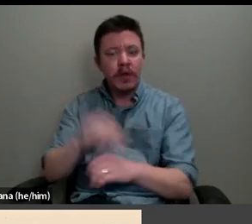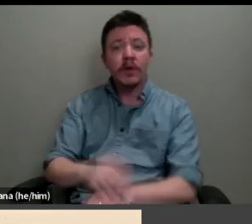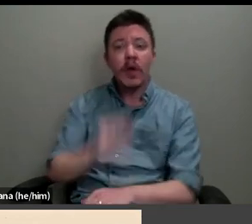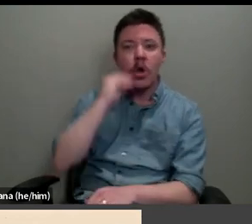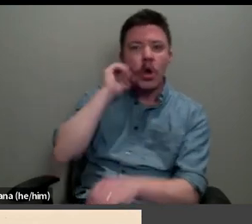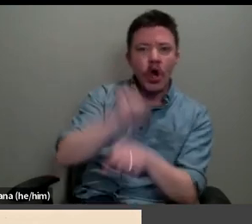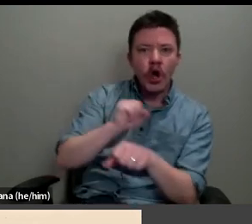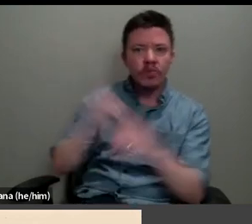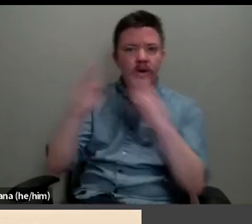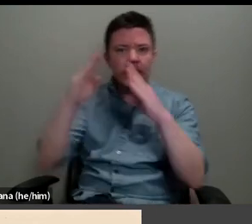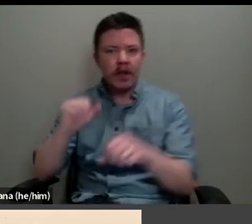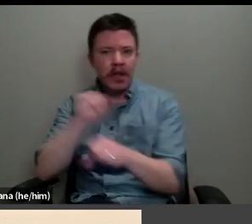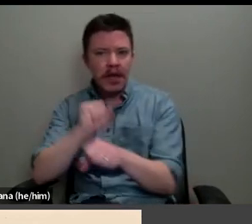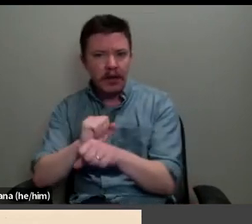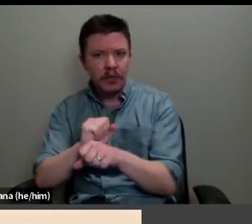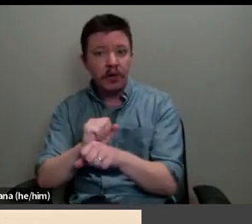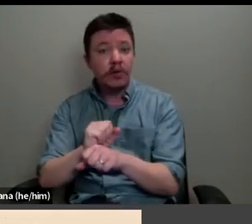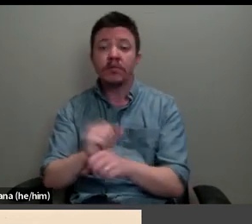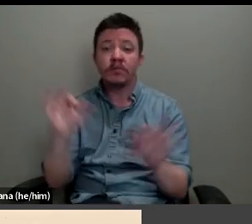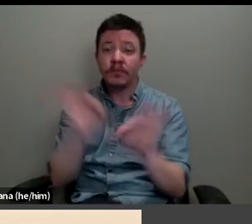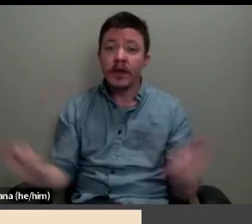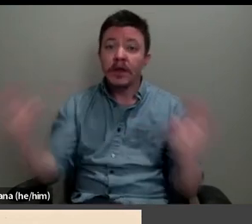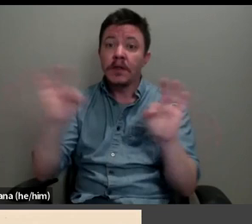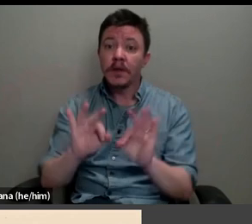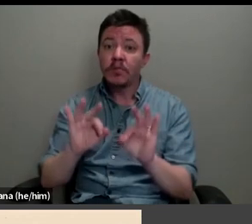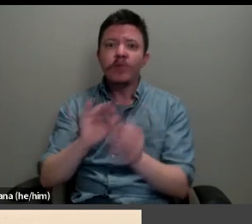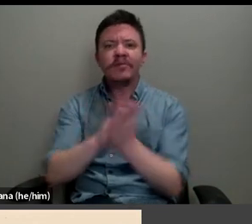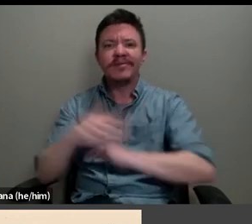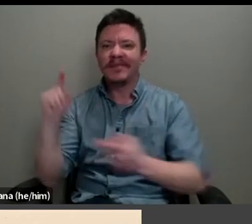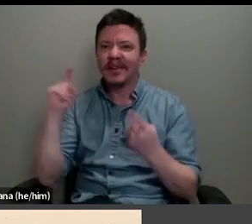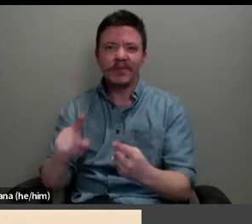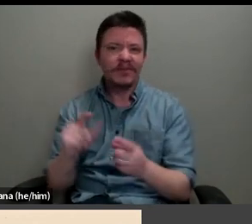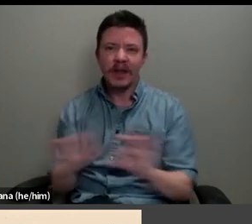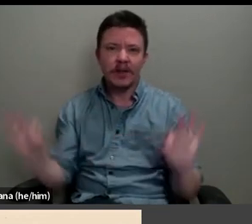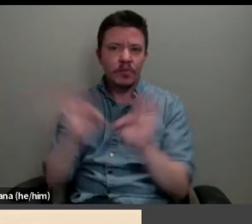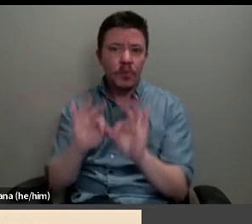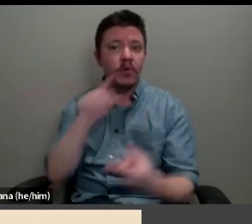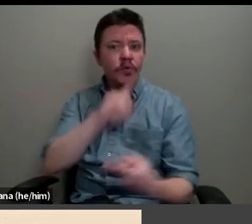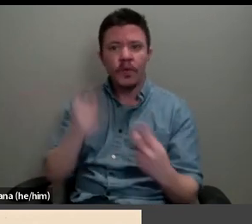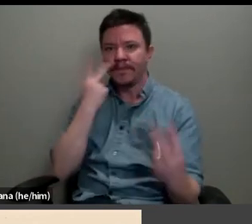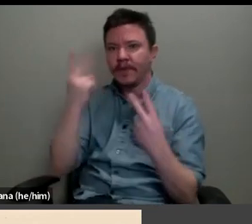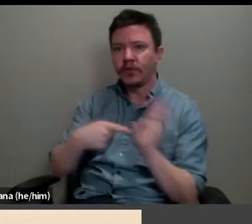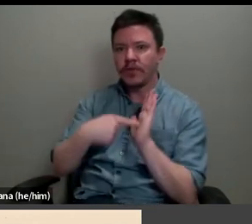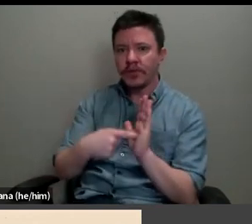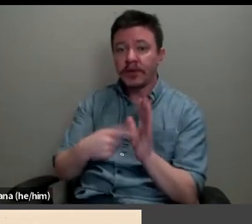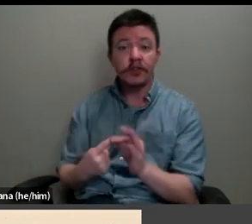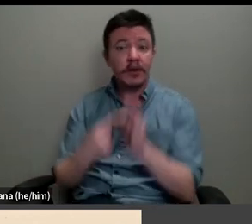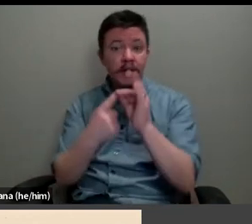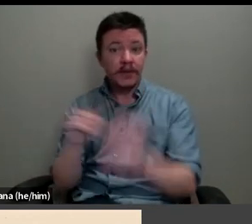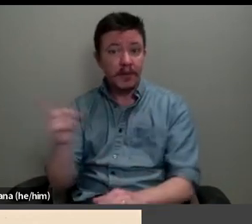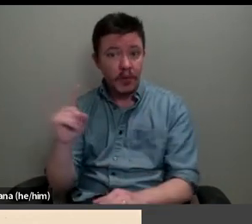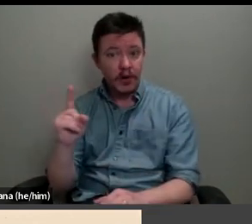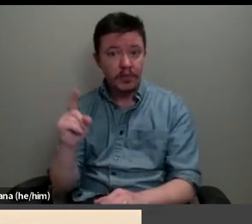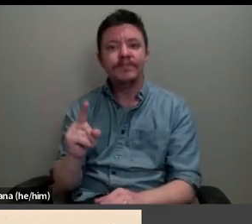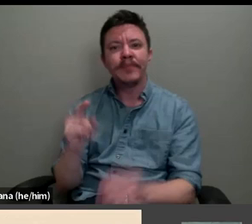remained largely immaterial to visual representation, except, that is, in the art of Voyard.